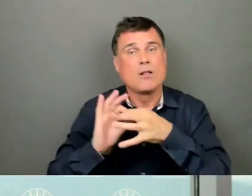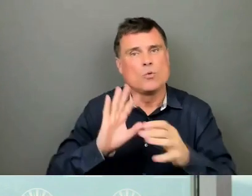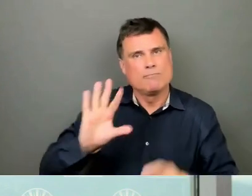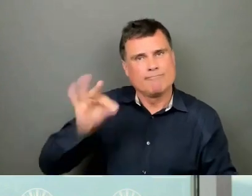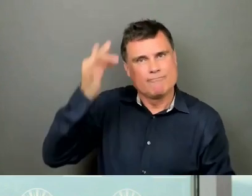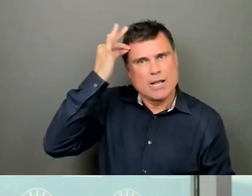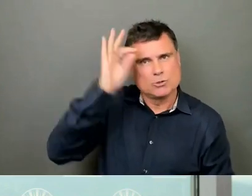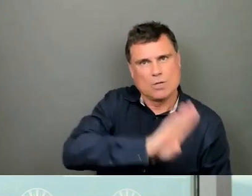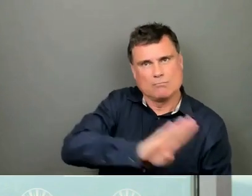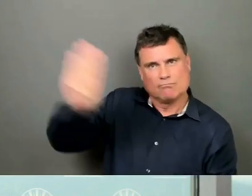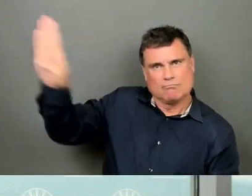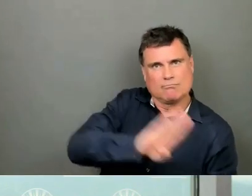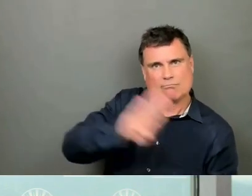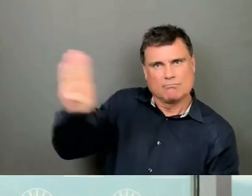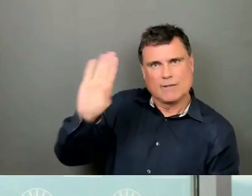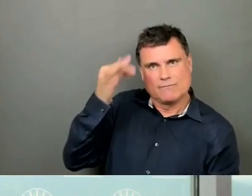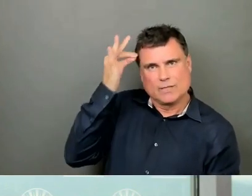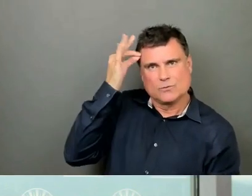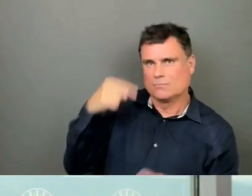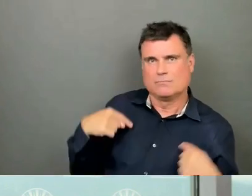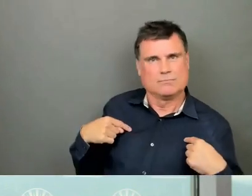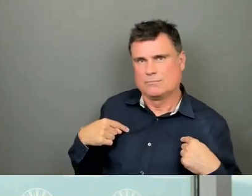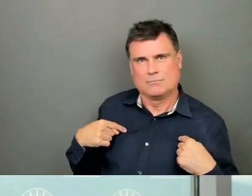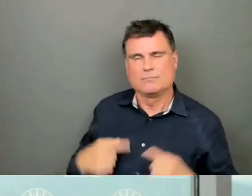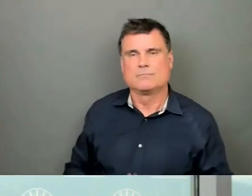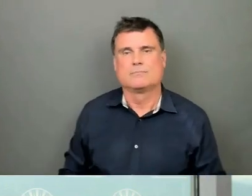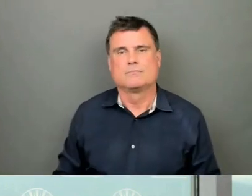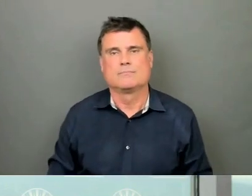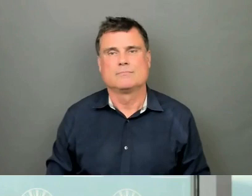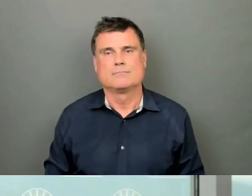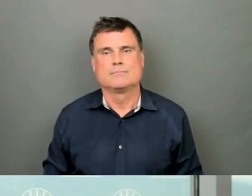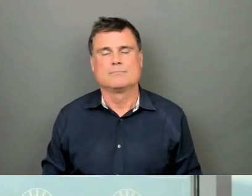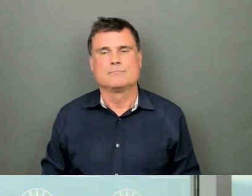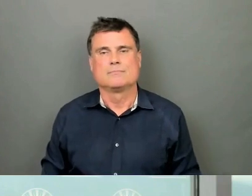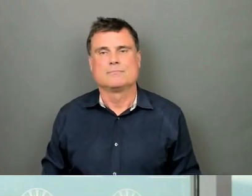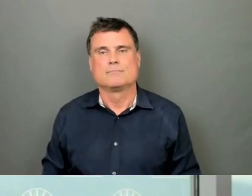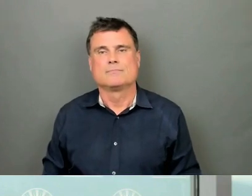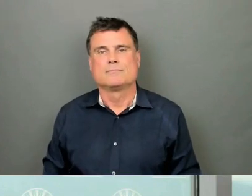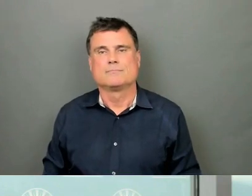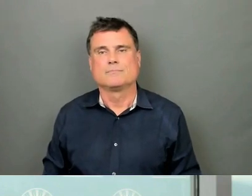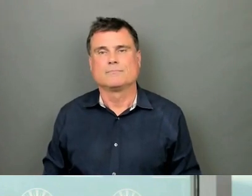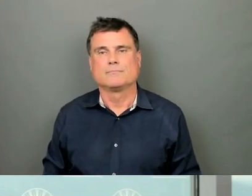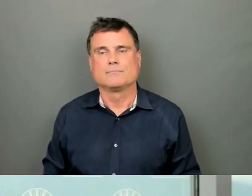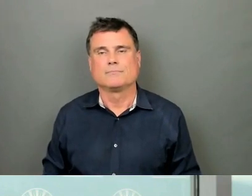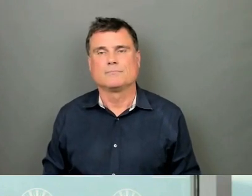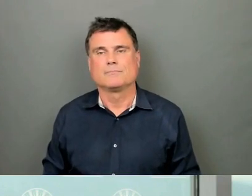issues. Our next question is from Mike Howell, Vancouver Courier. Please go ahead.